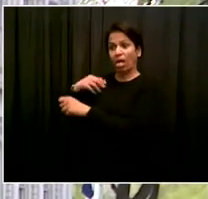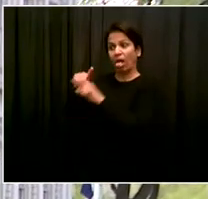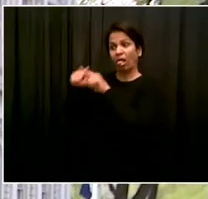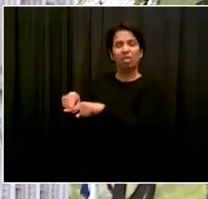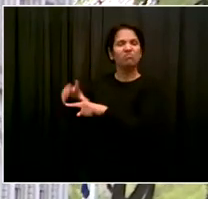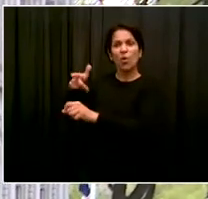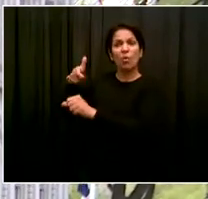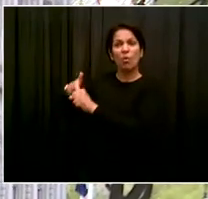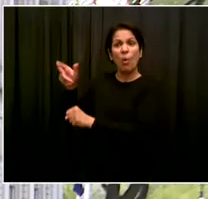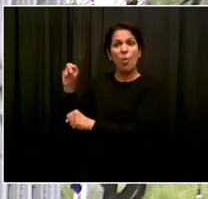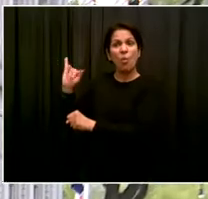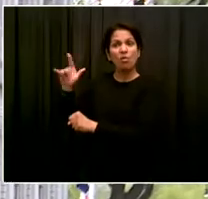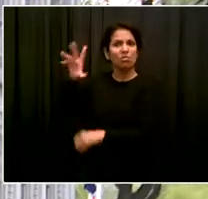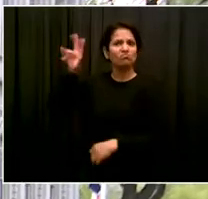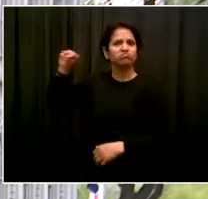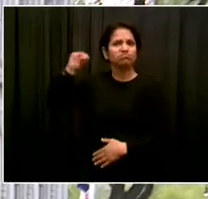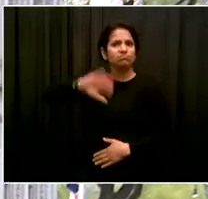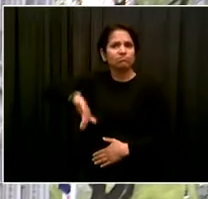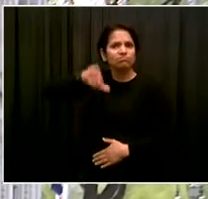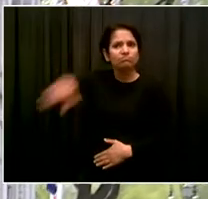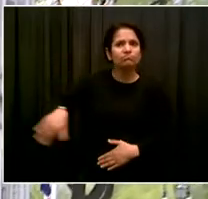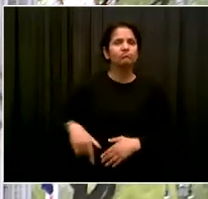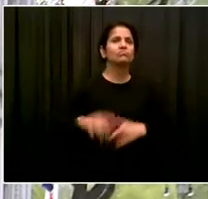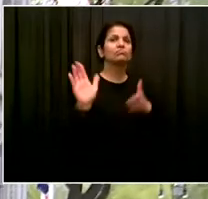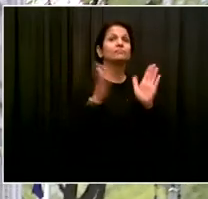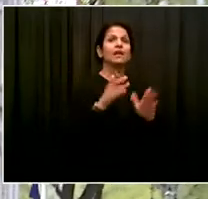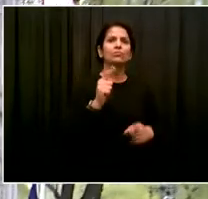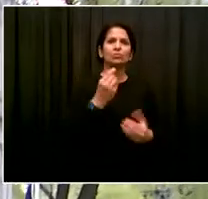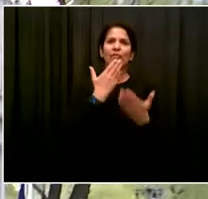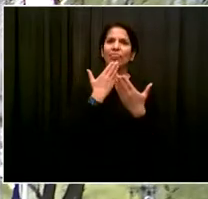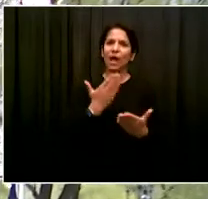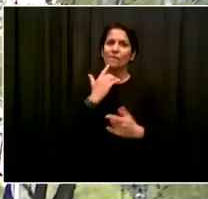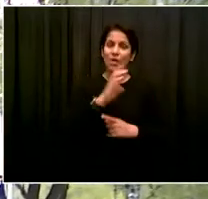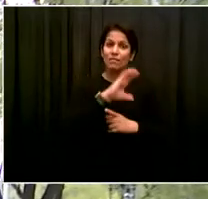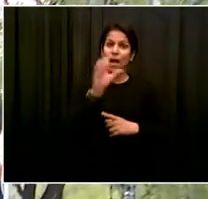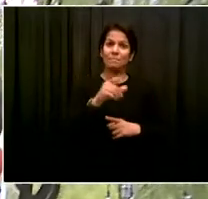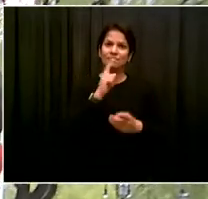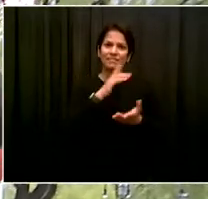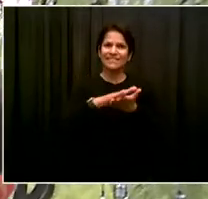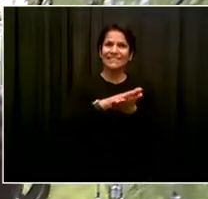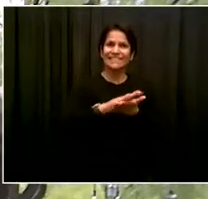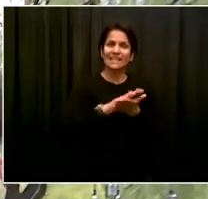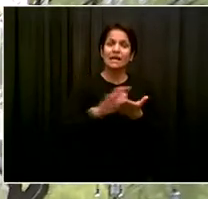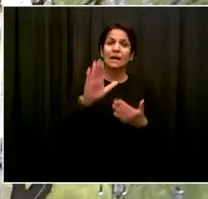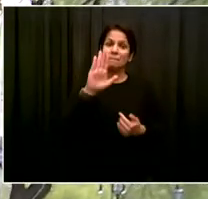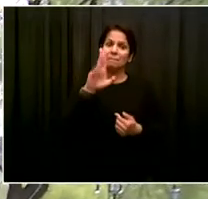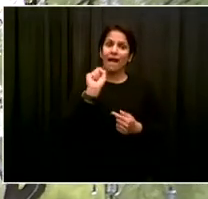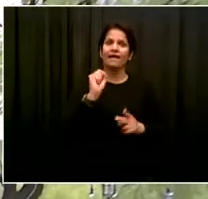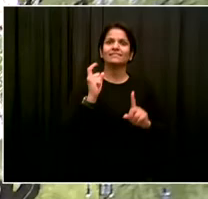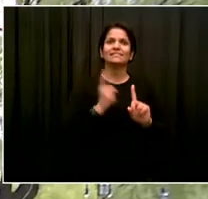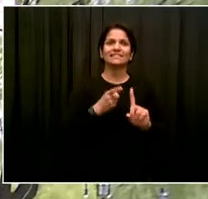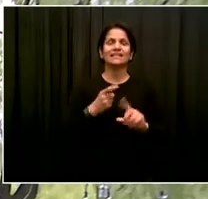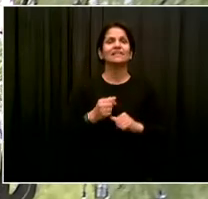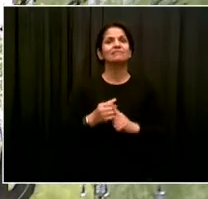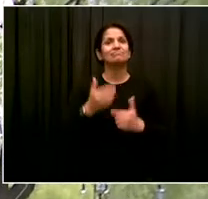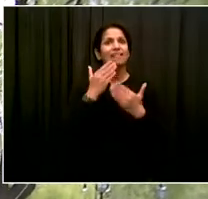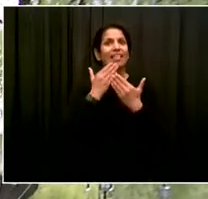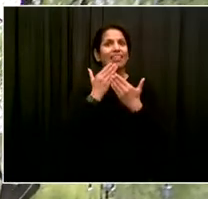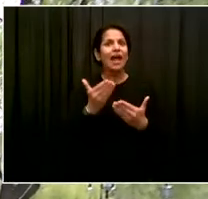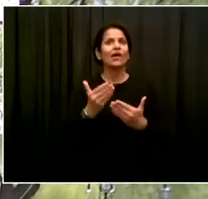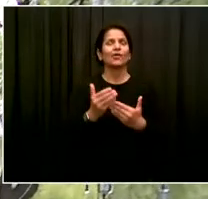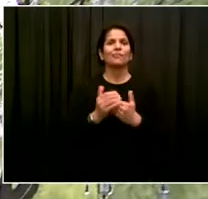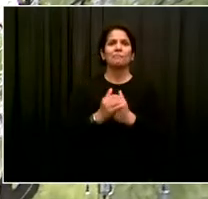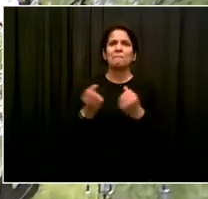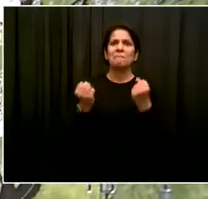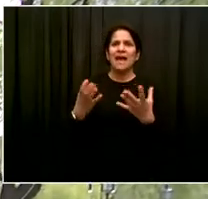all the incredible partnerships so far and I want to thank Speaker Johnson and Councilmember Drum and the whole city council